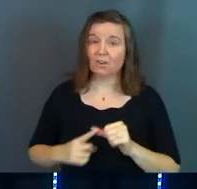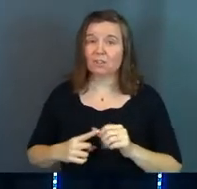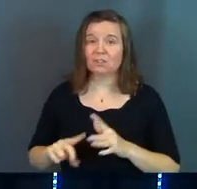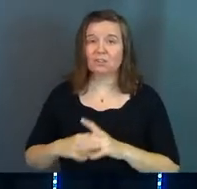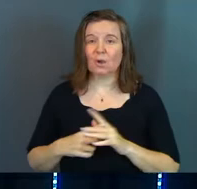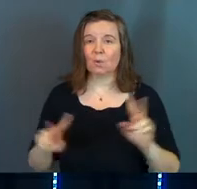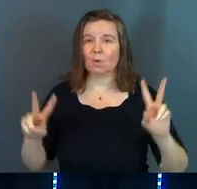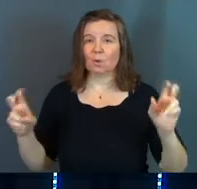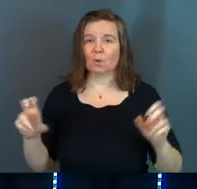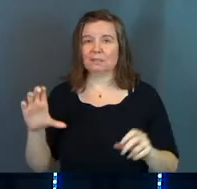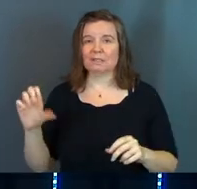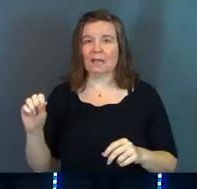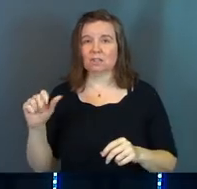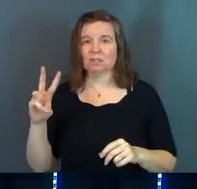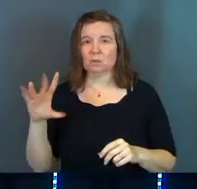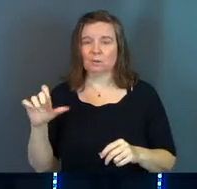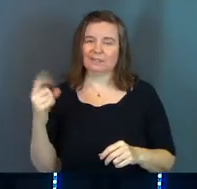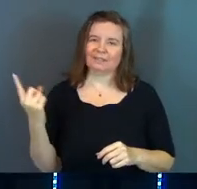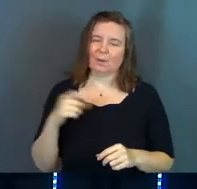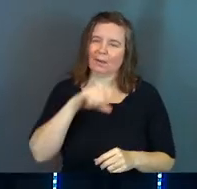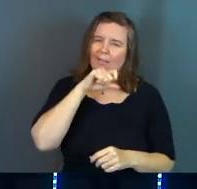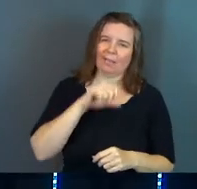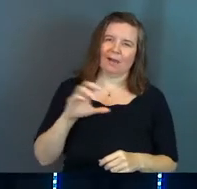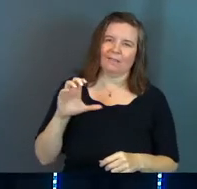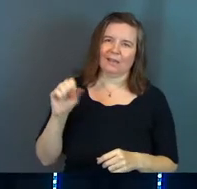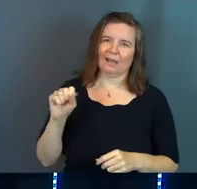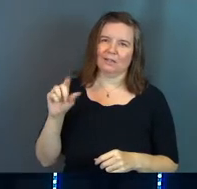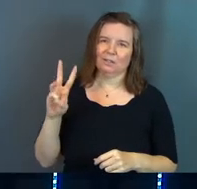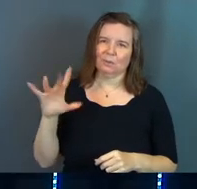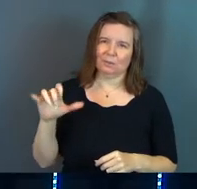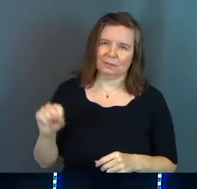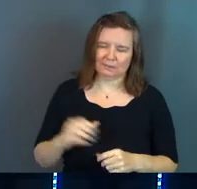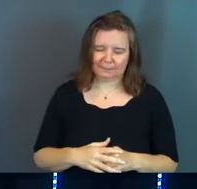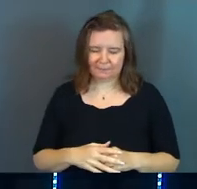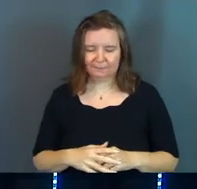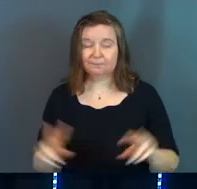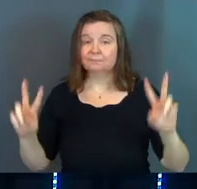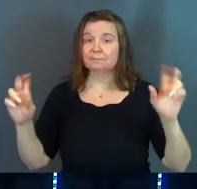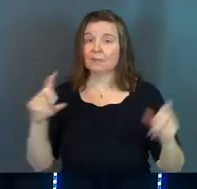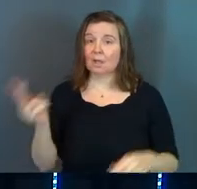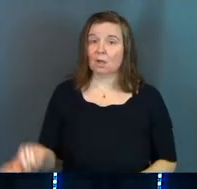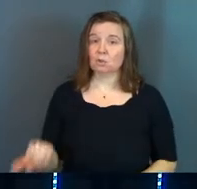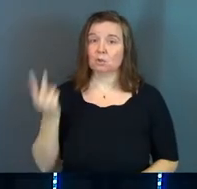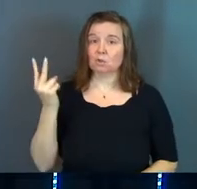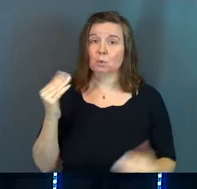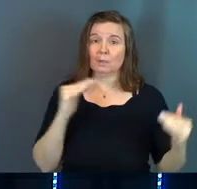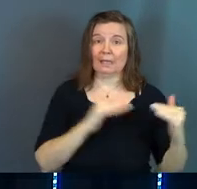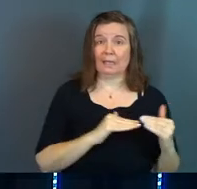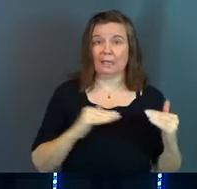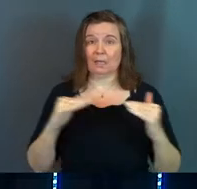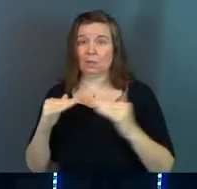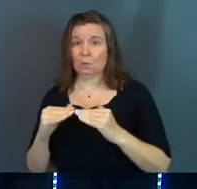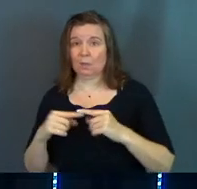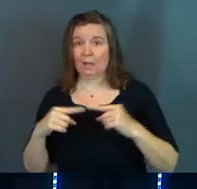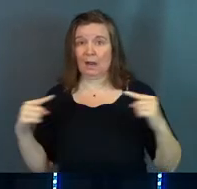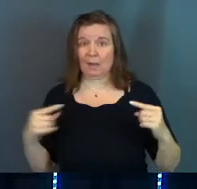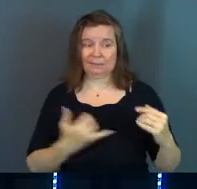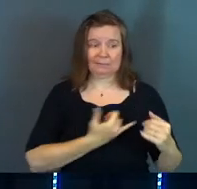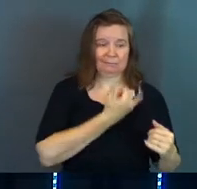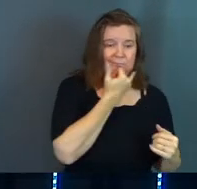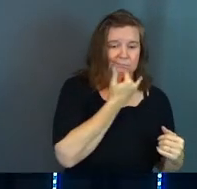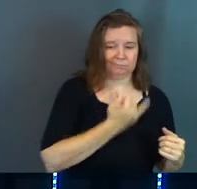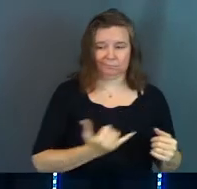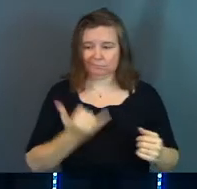let's start with a quote from C.S. Lewis, because I always love C.S. Look at this. It says, there are two equal and opposite errors into which